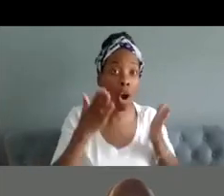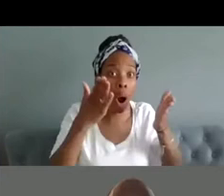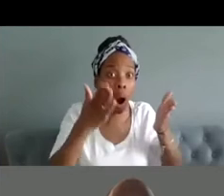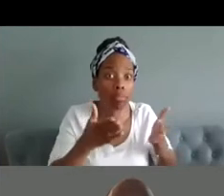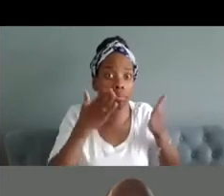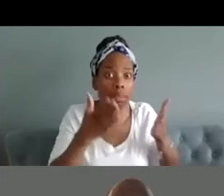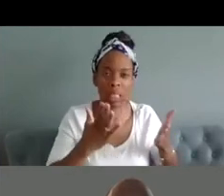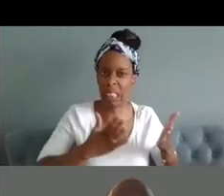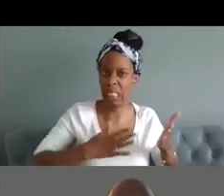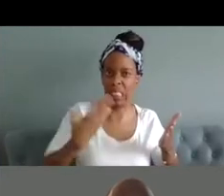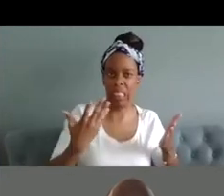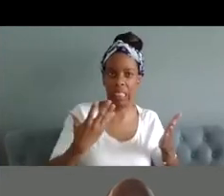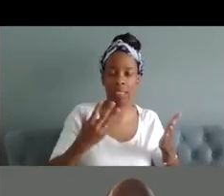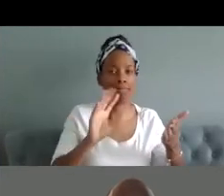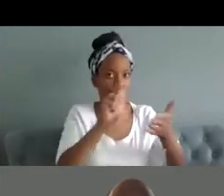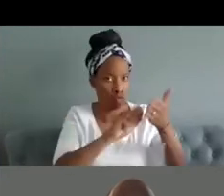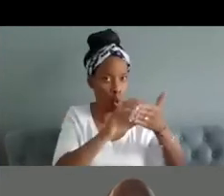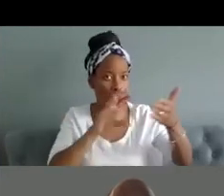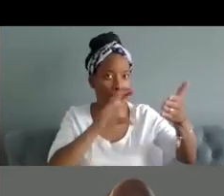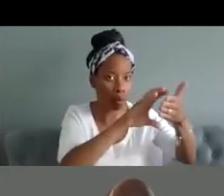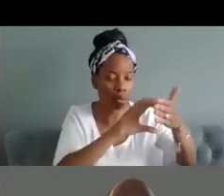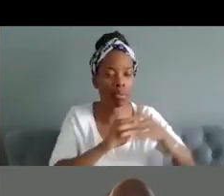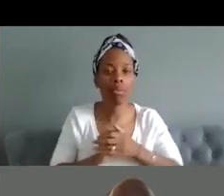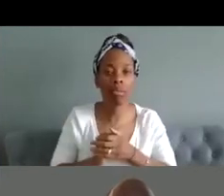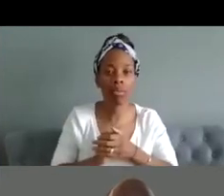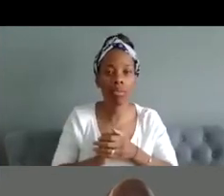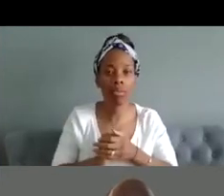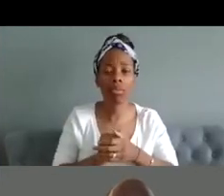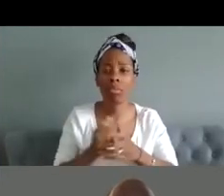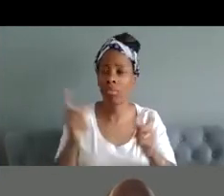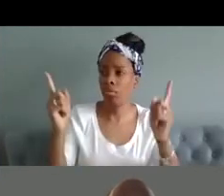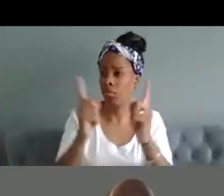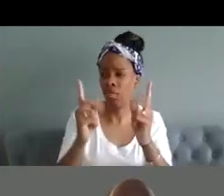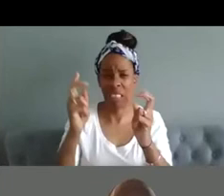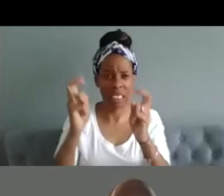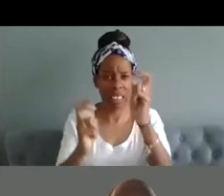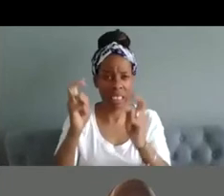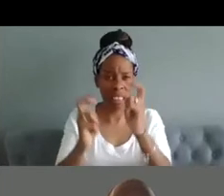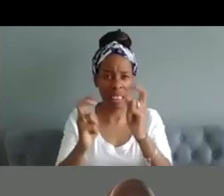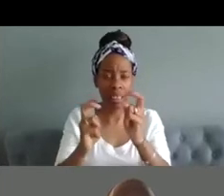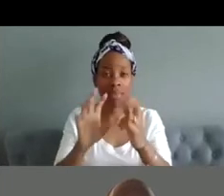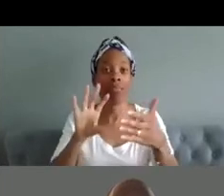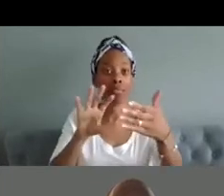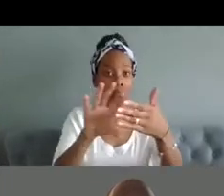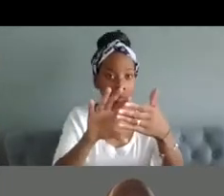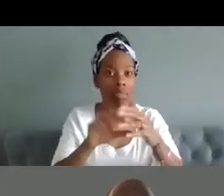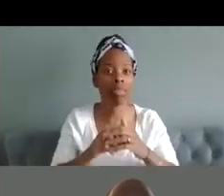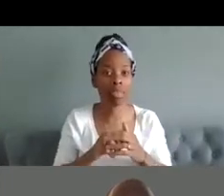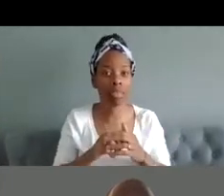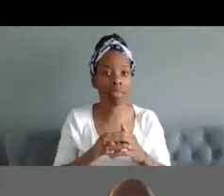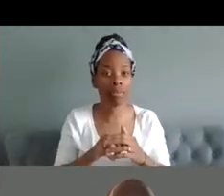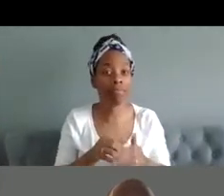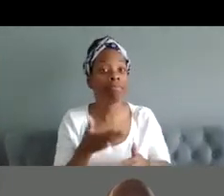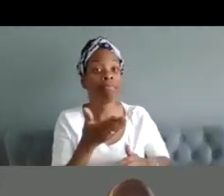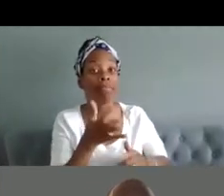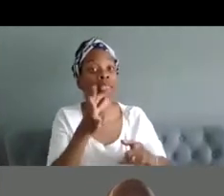didn't like um some some moments of conflict um this was a this was a dream